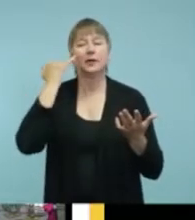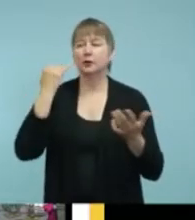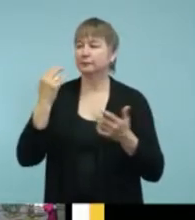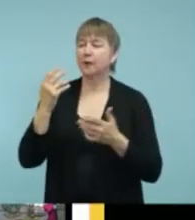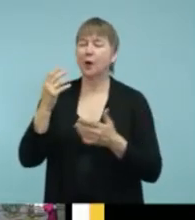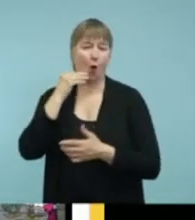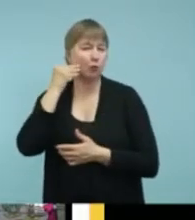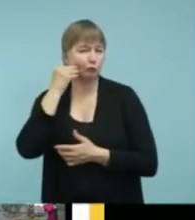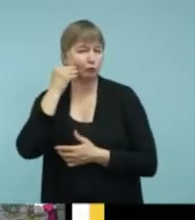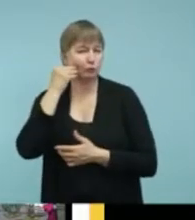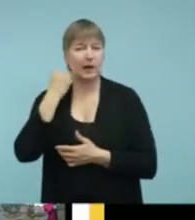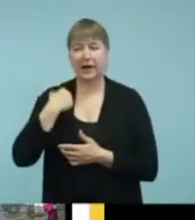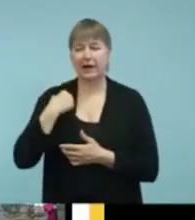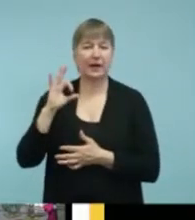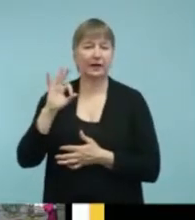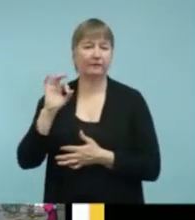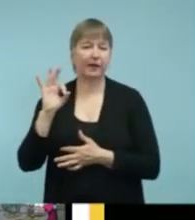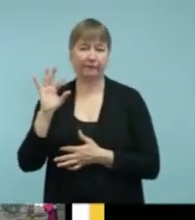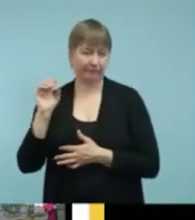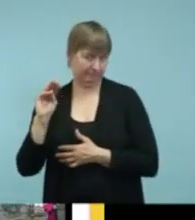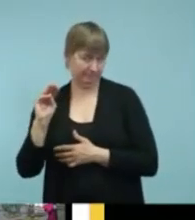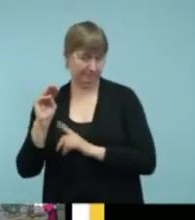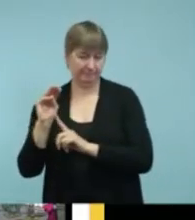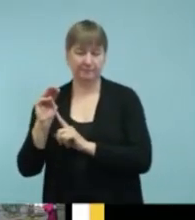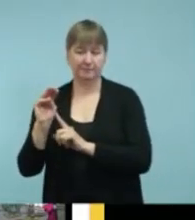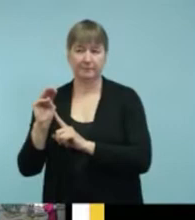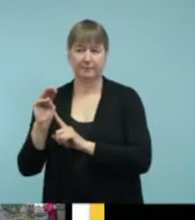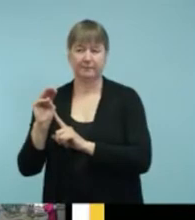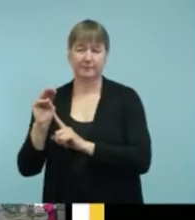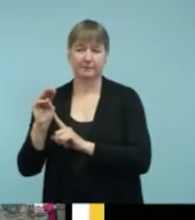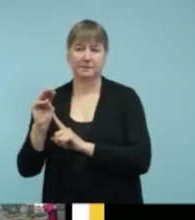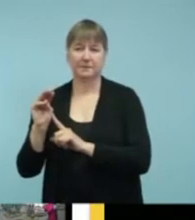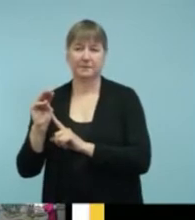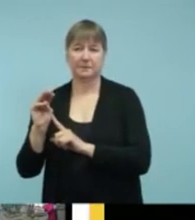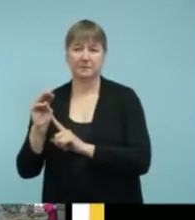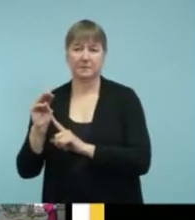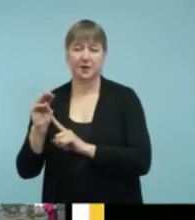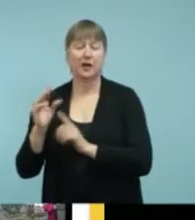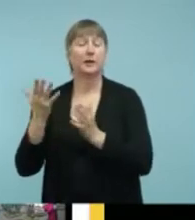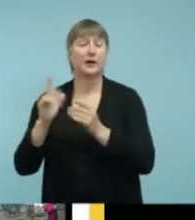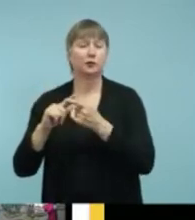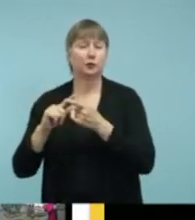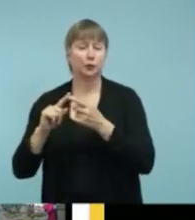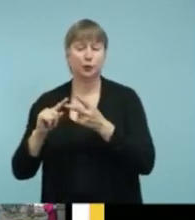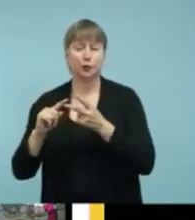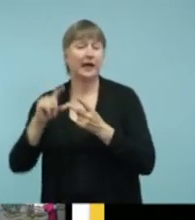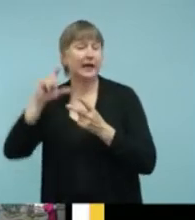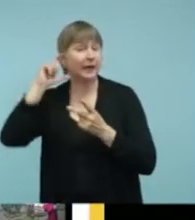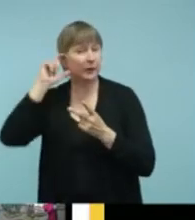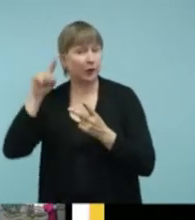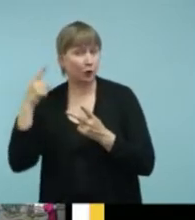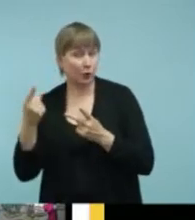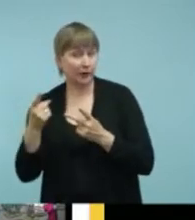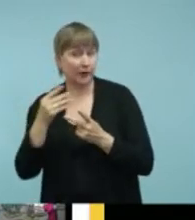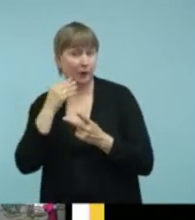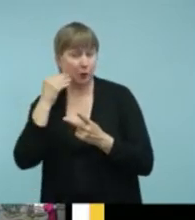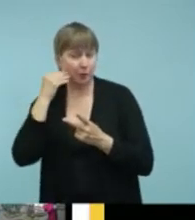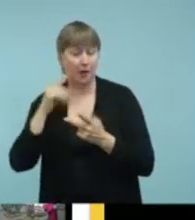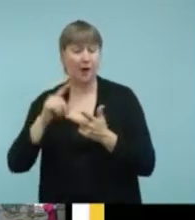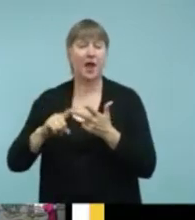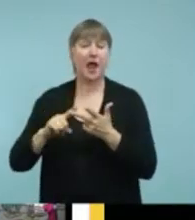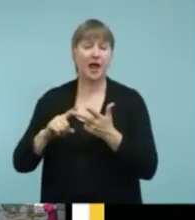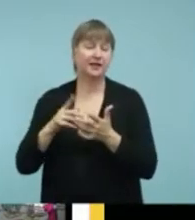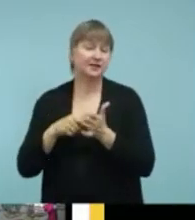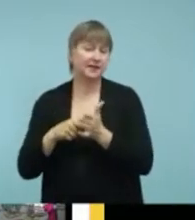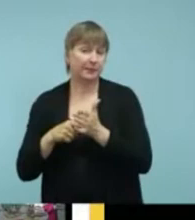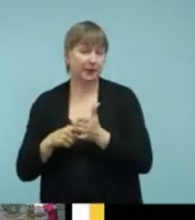um, versus, you know, just a hearing aid at home. There's also, you can do a simulation in school. So